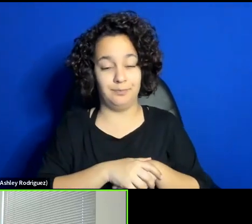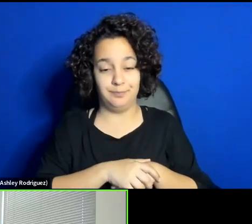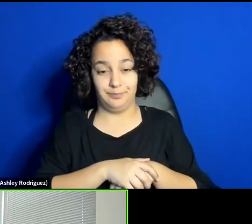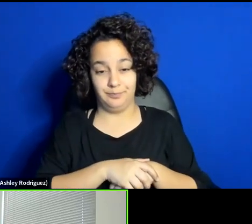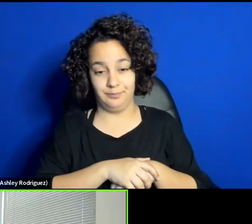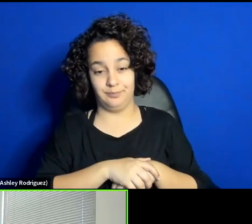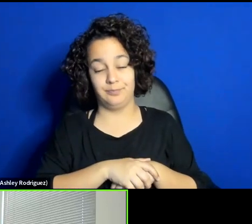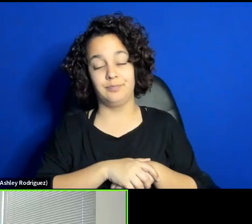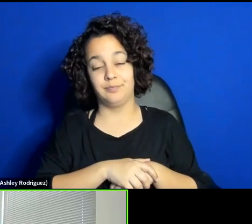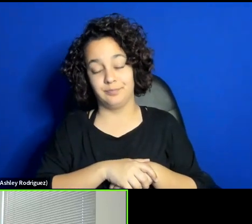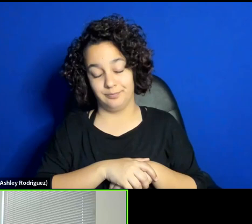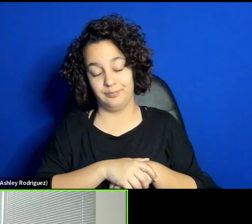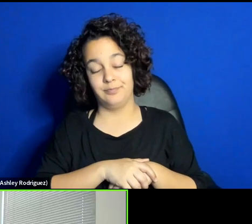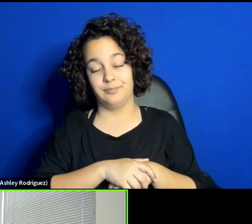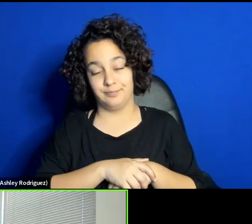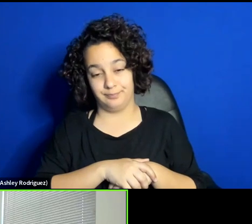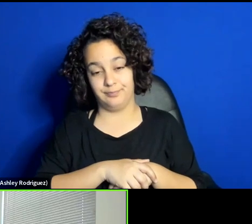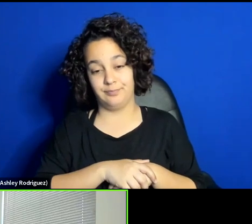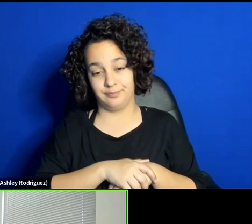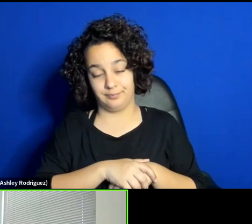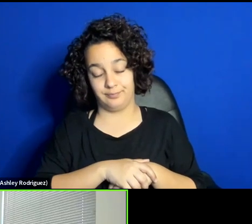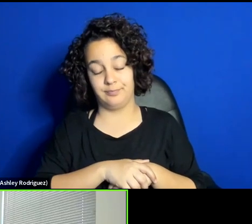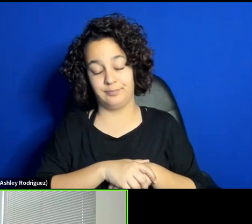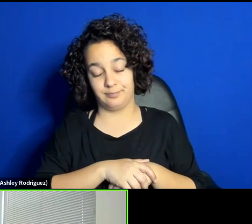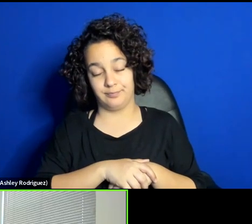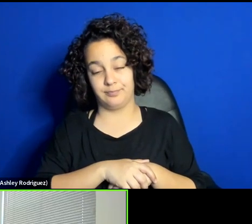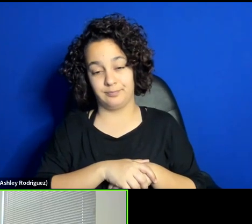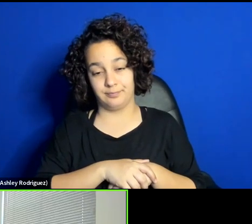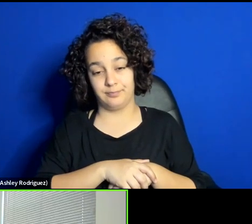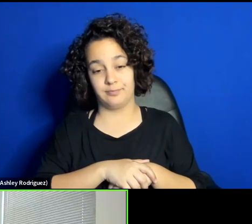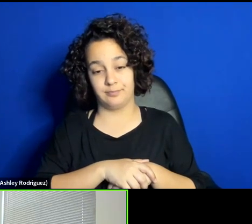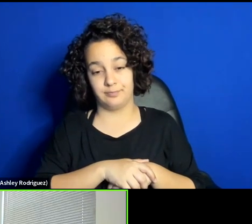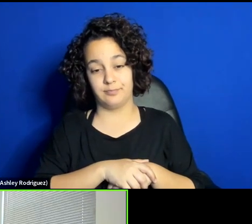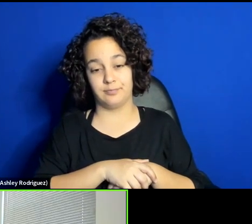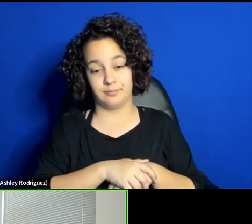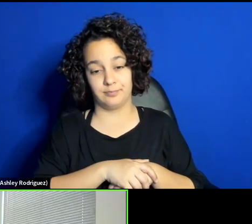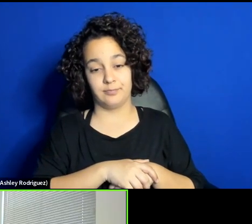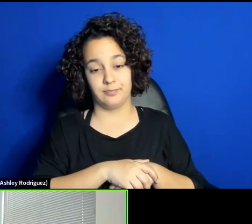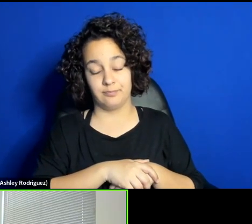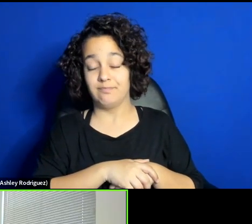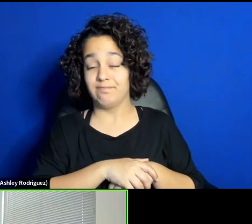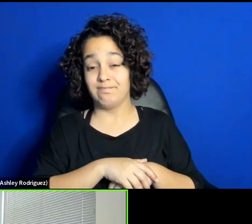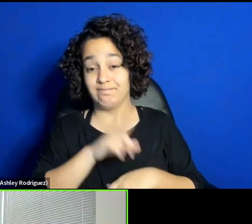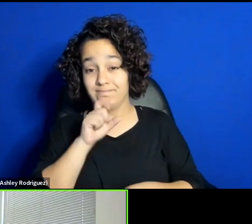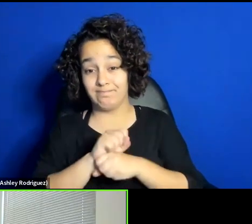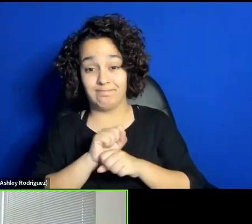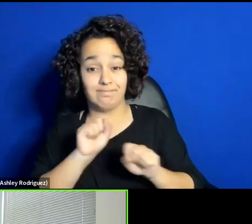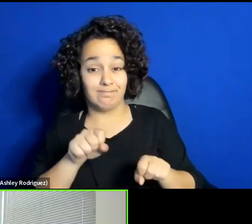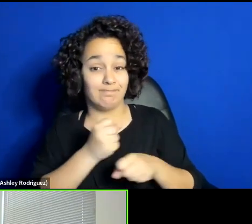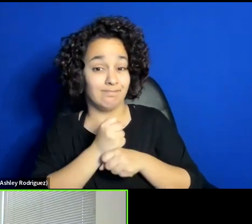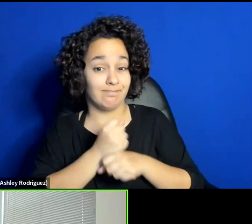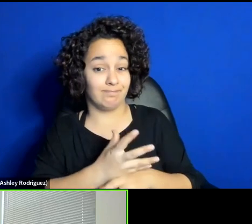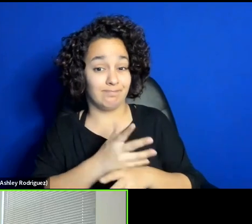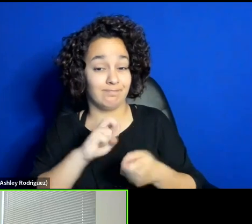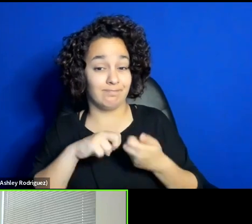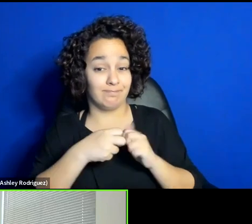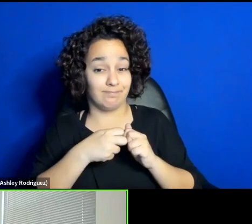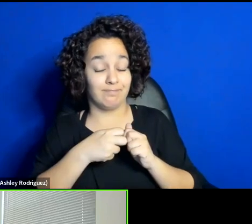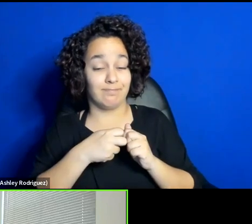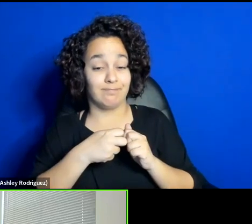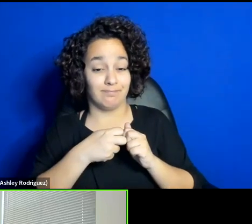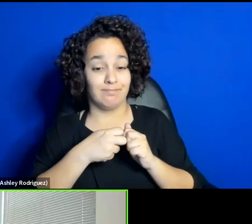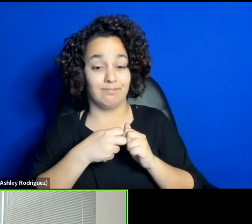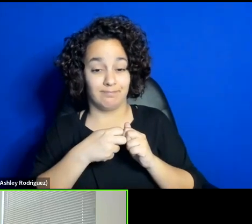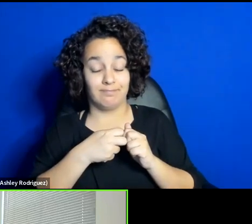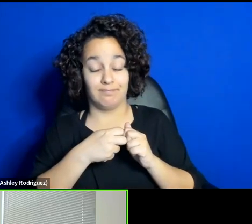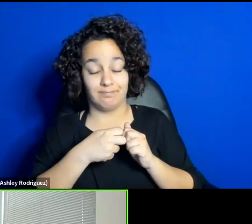could again. Dr. Keshawaz, Cause issues and misrepresent and so